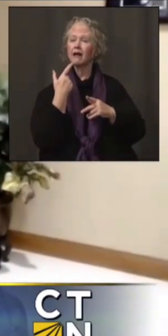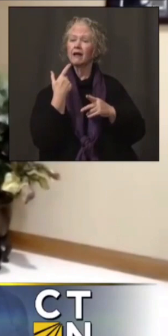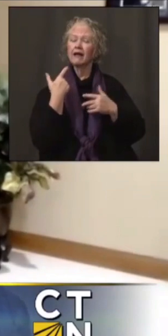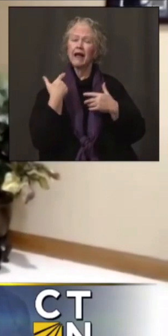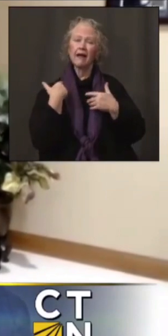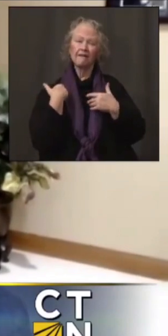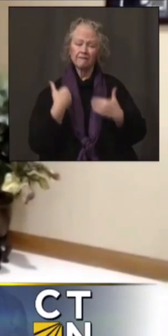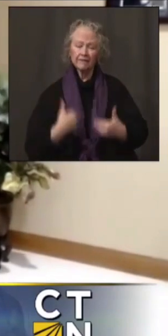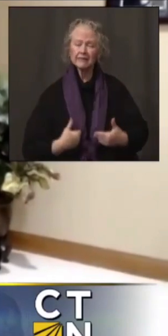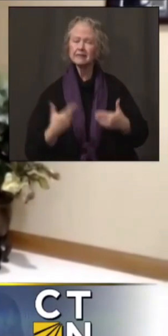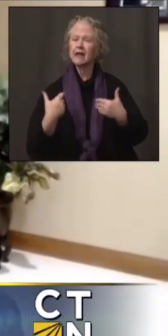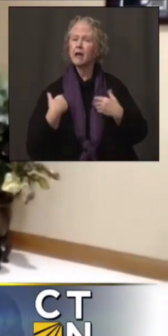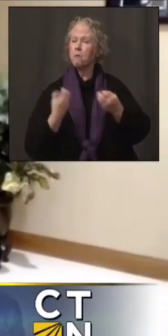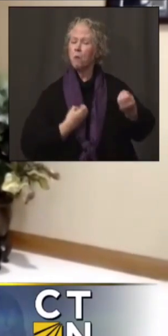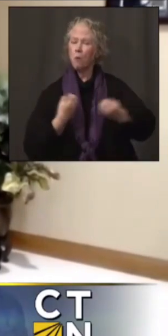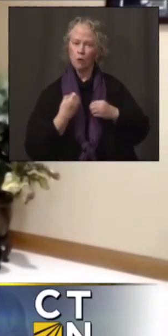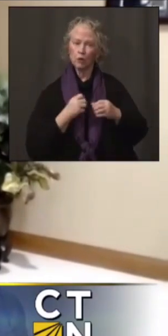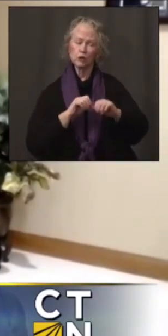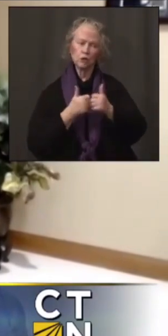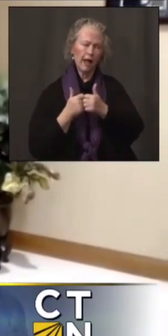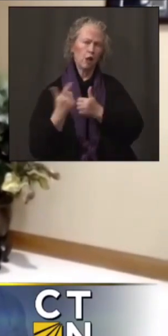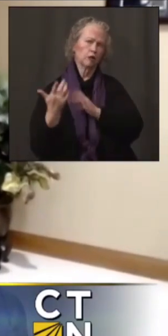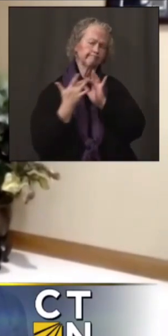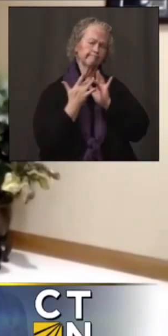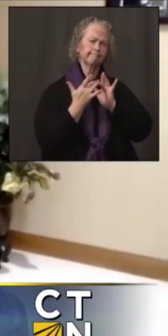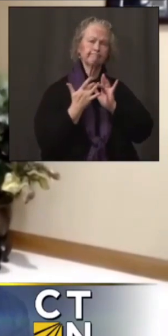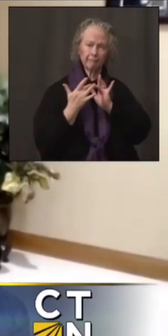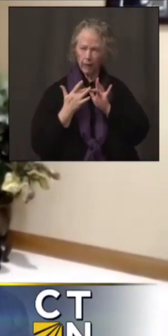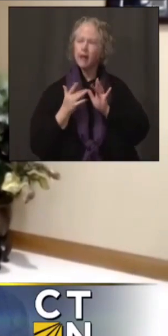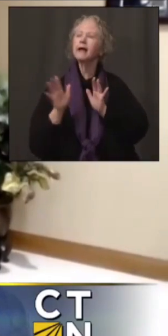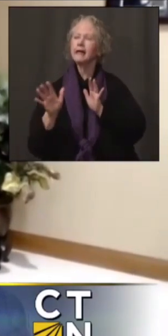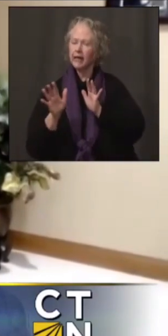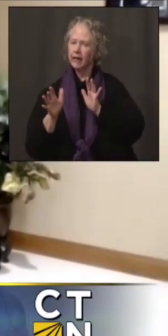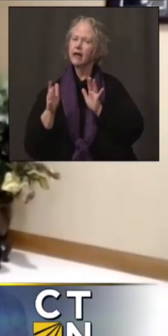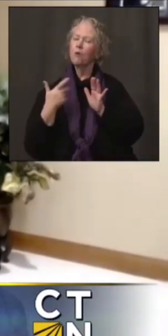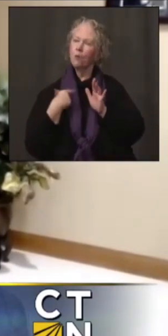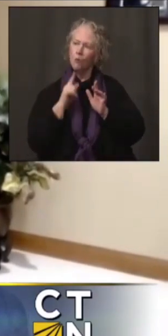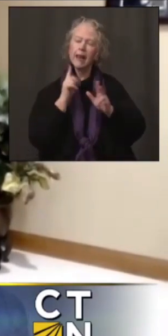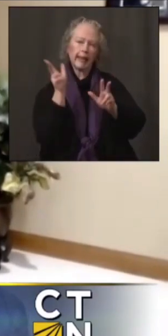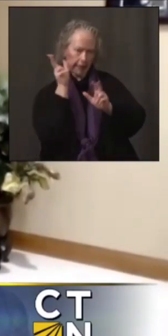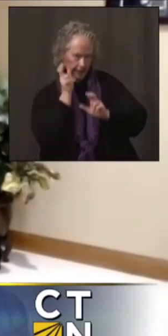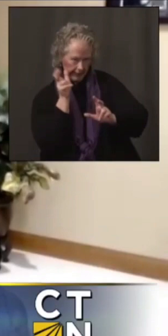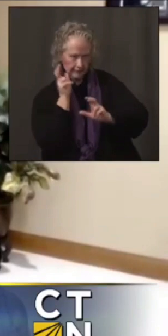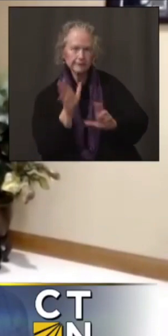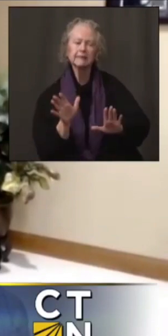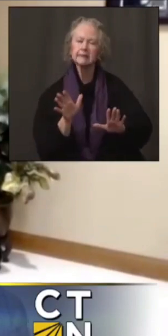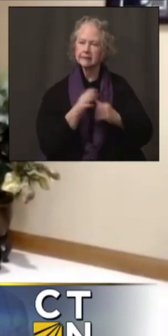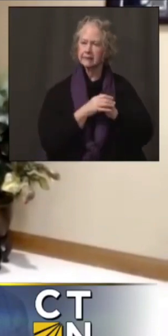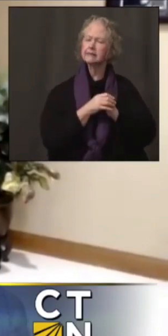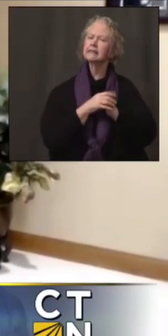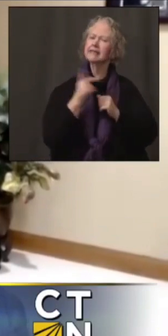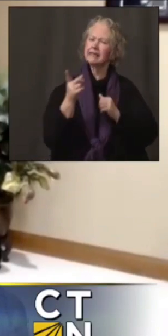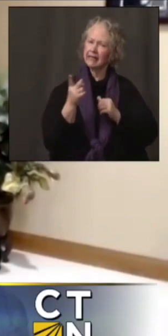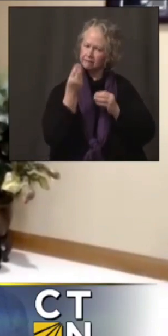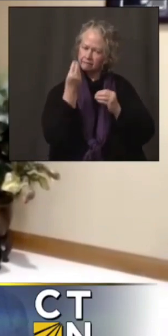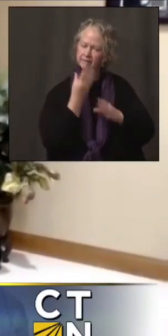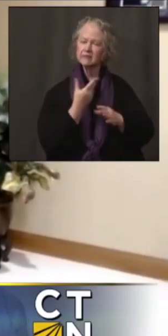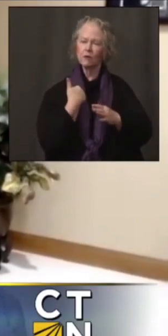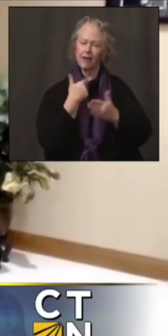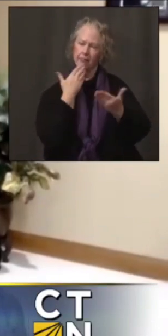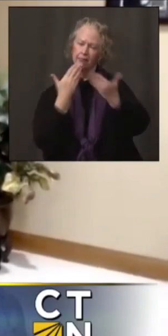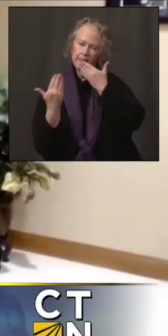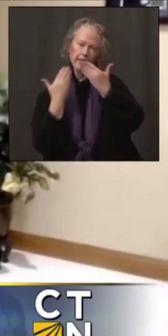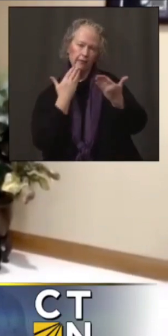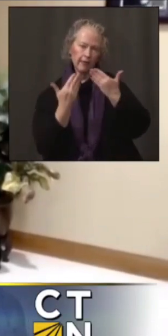contacting the allocation committee, making sure that their voice is heard. And they've asked that I say to all of you, thank you very